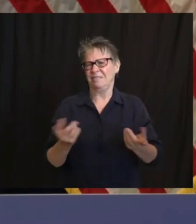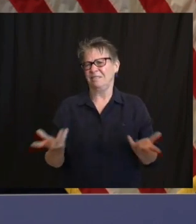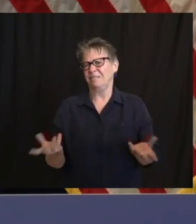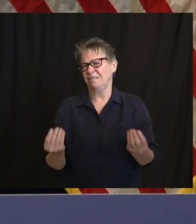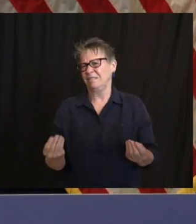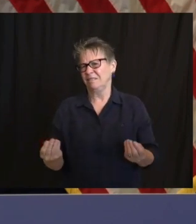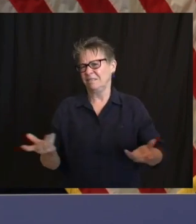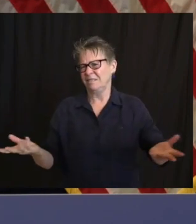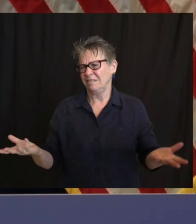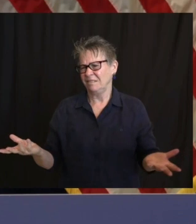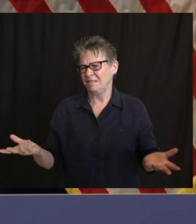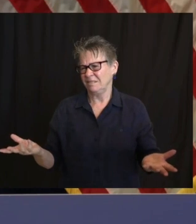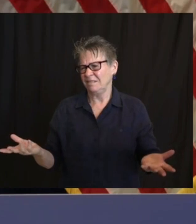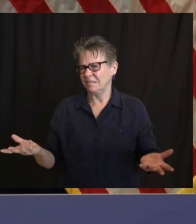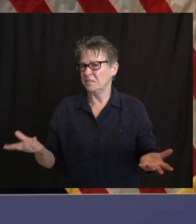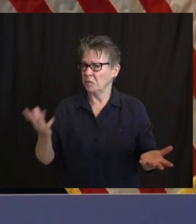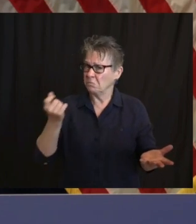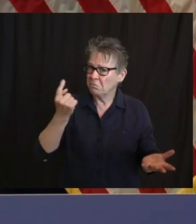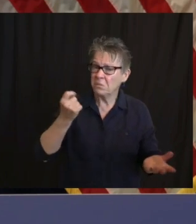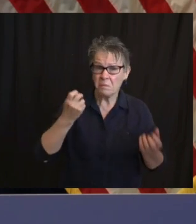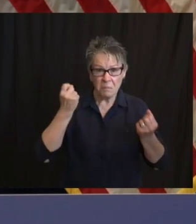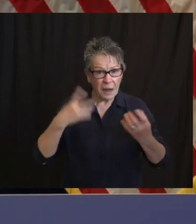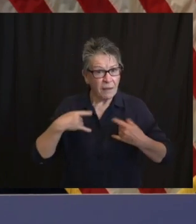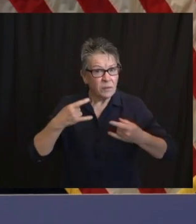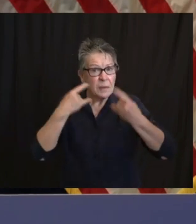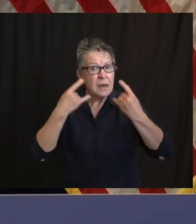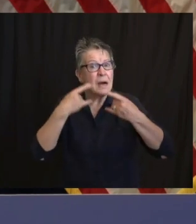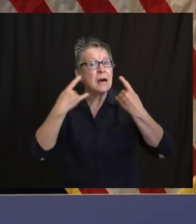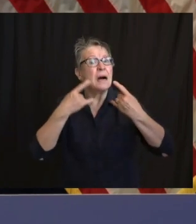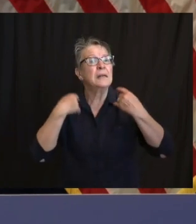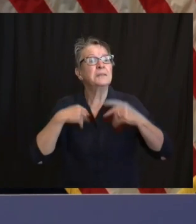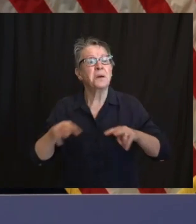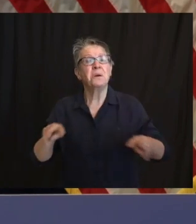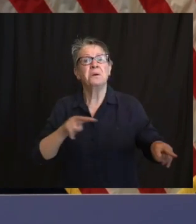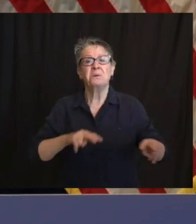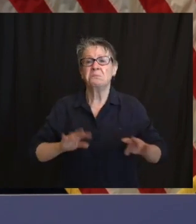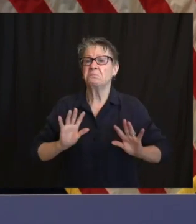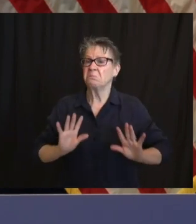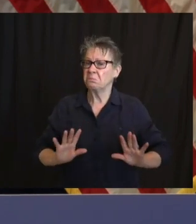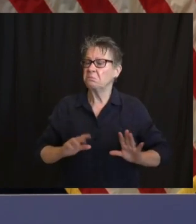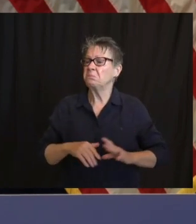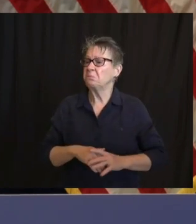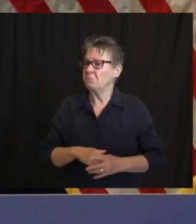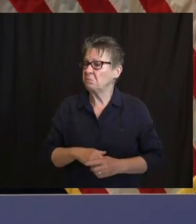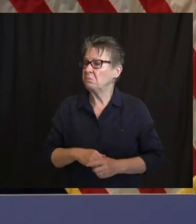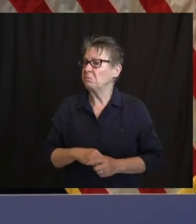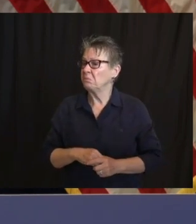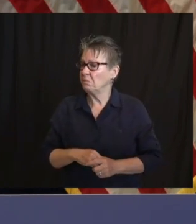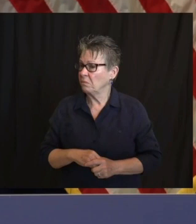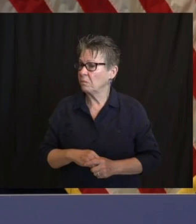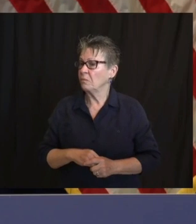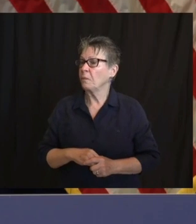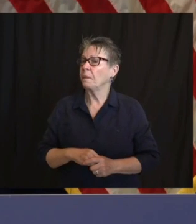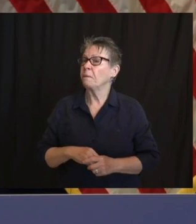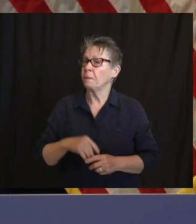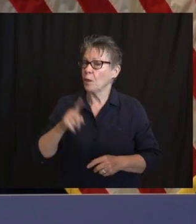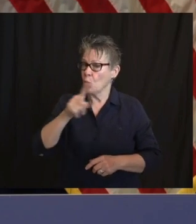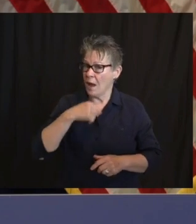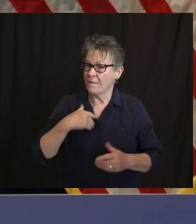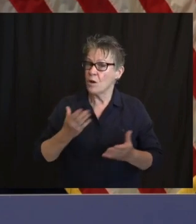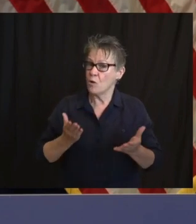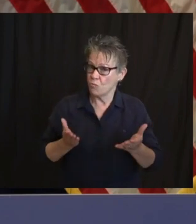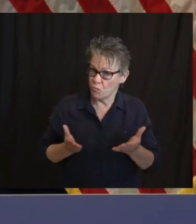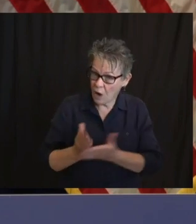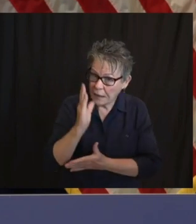And I would say to anybody who goes out, you have the absolute right to go out peacefully and rightfully